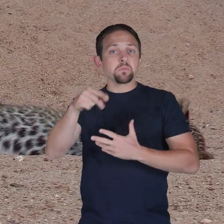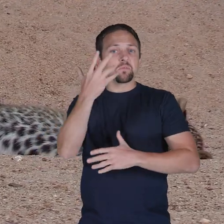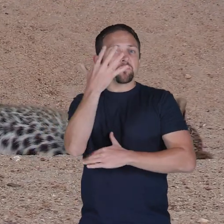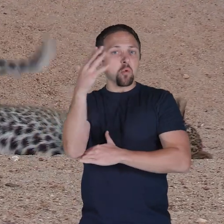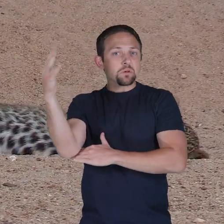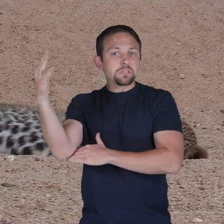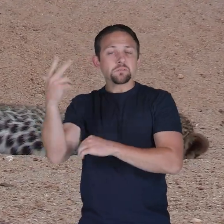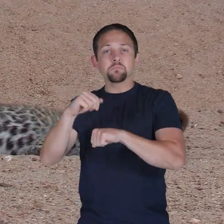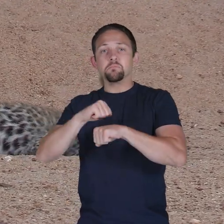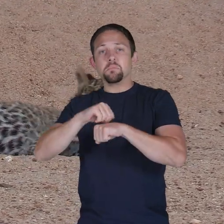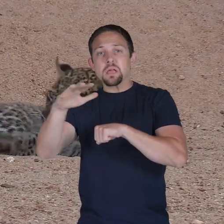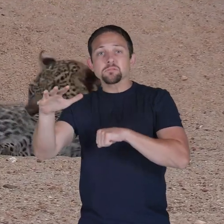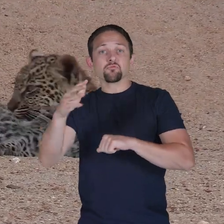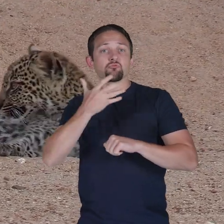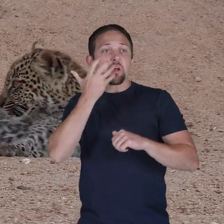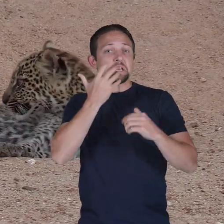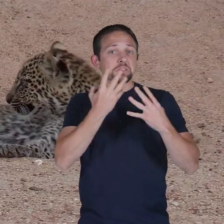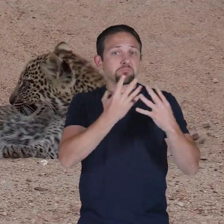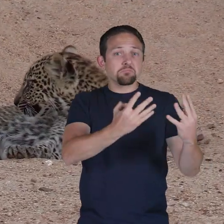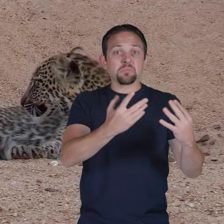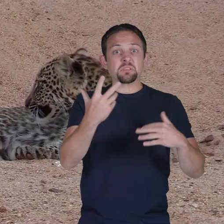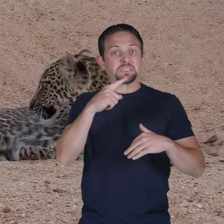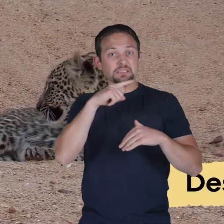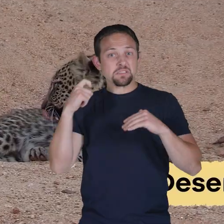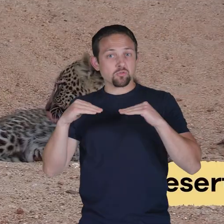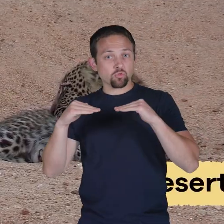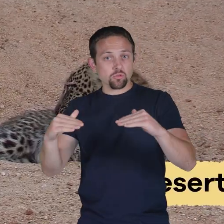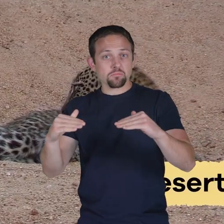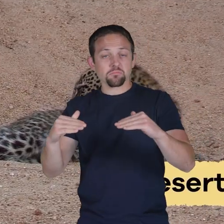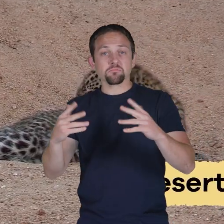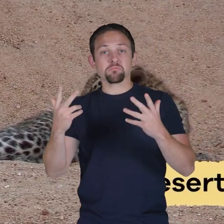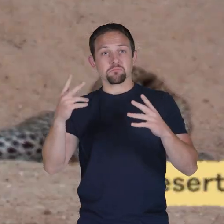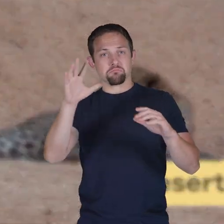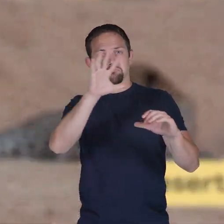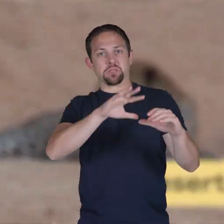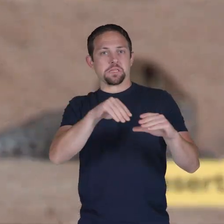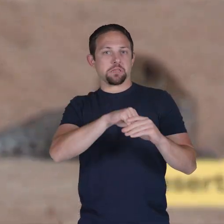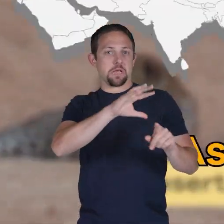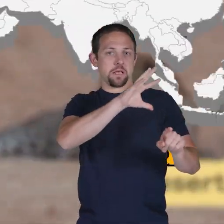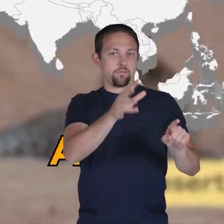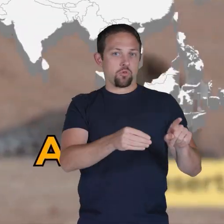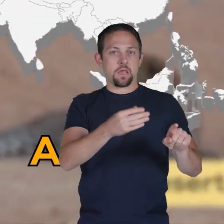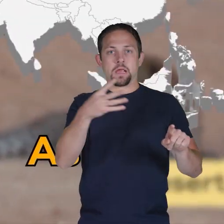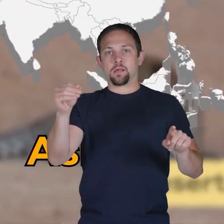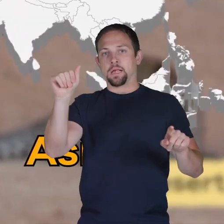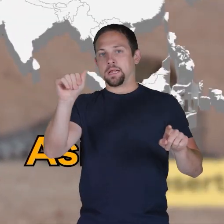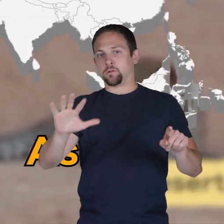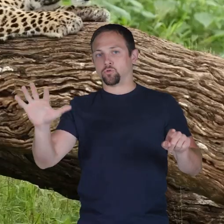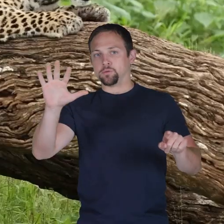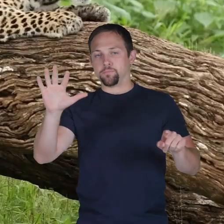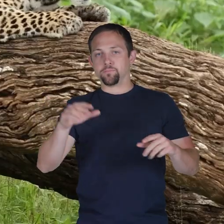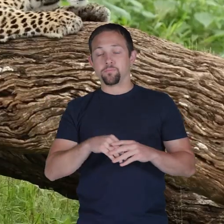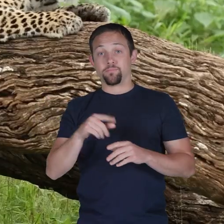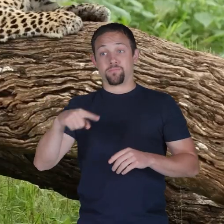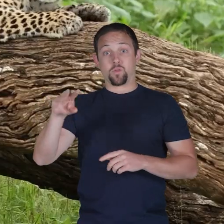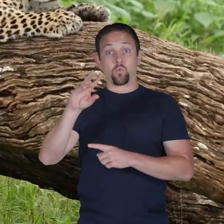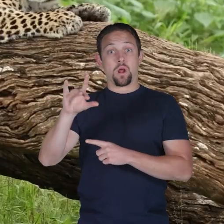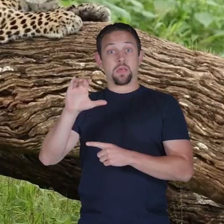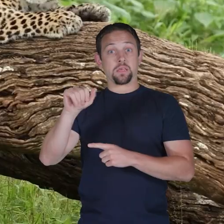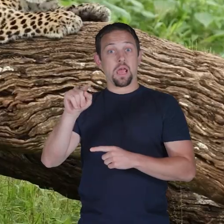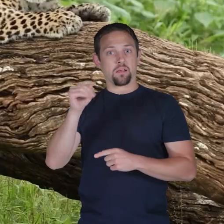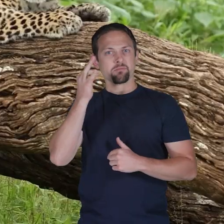mountains grasslands and even deserts in parts of africa and asia these